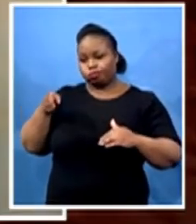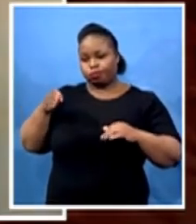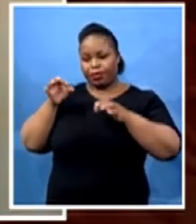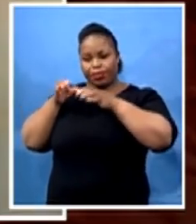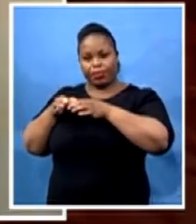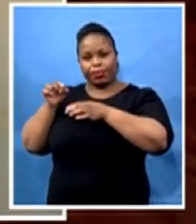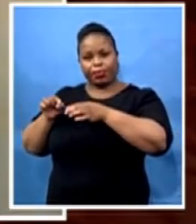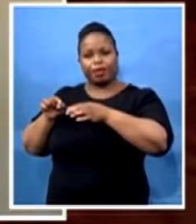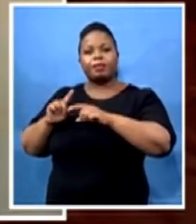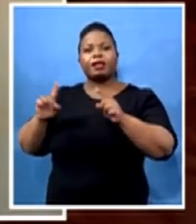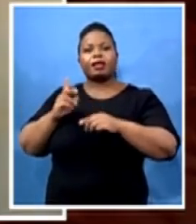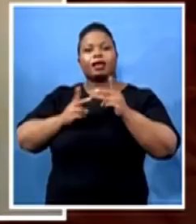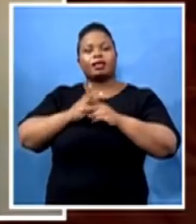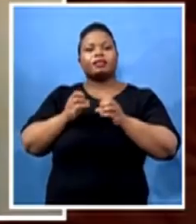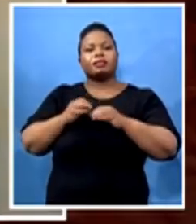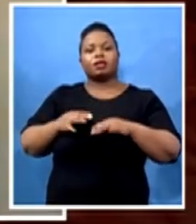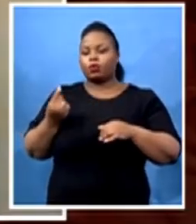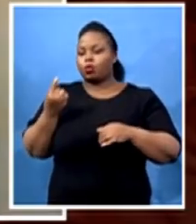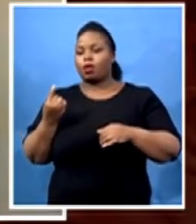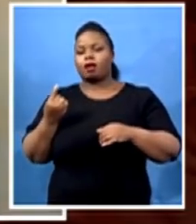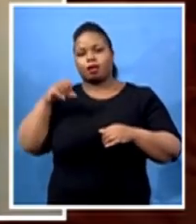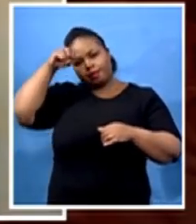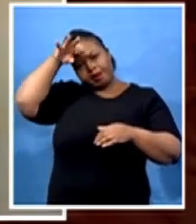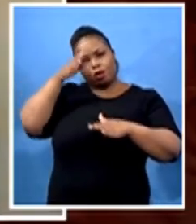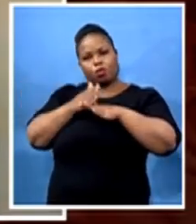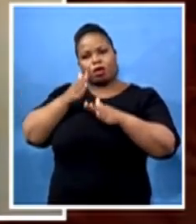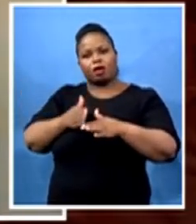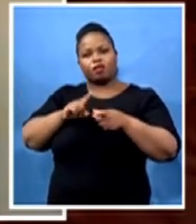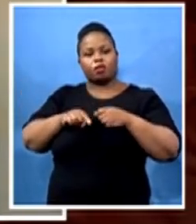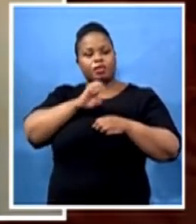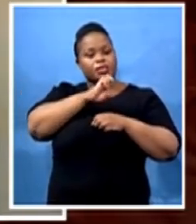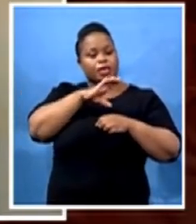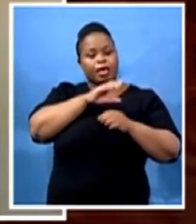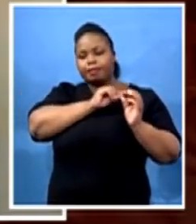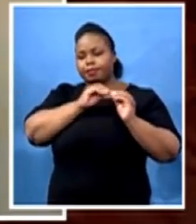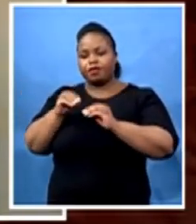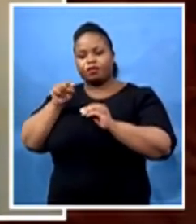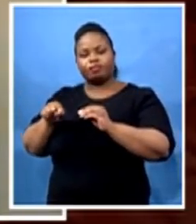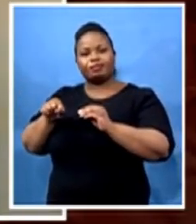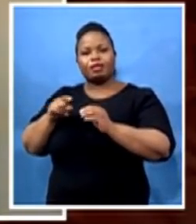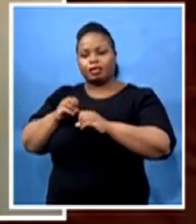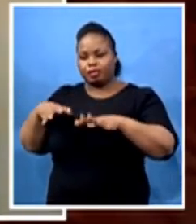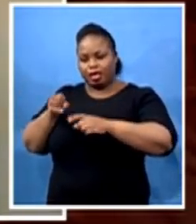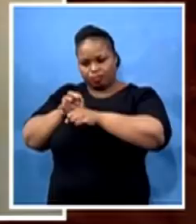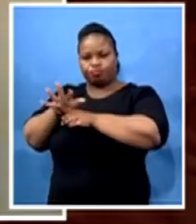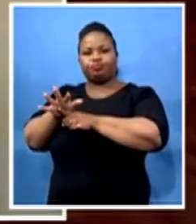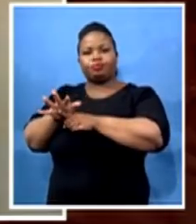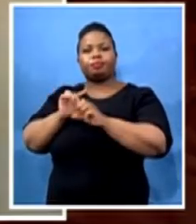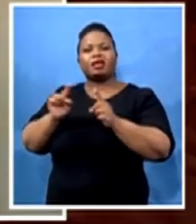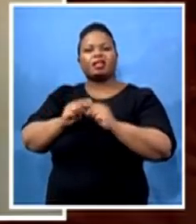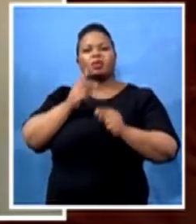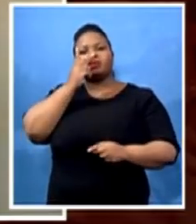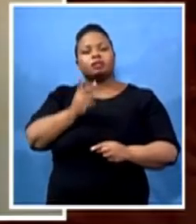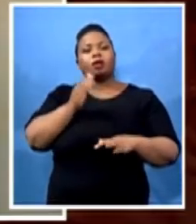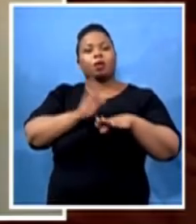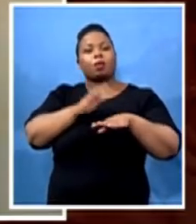mine worker who traveled from Eastern Cape. But what we are noticing is that when we went to